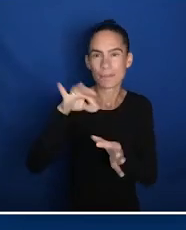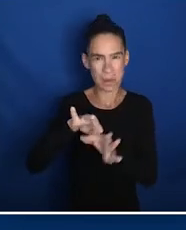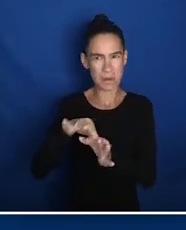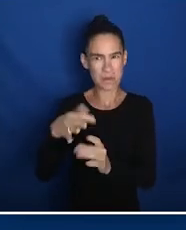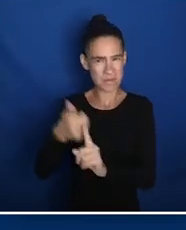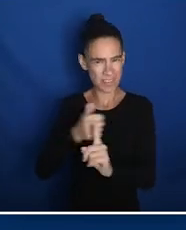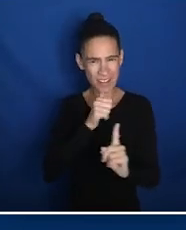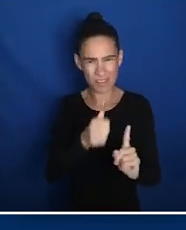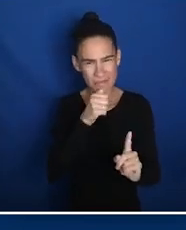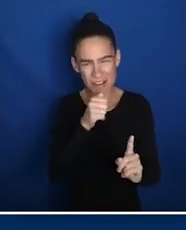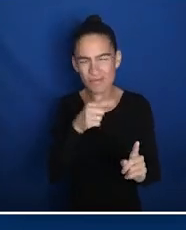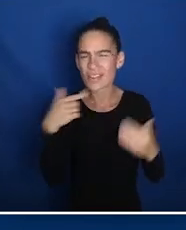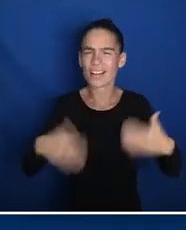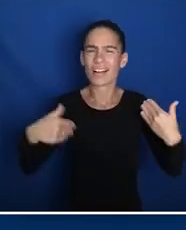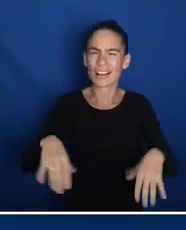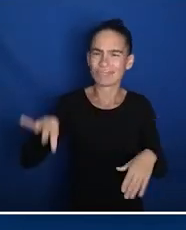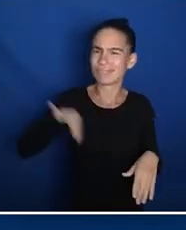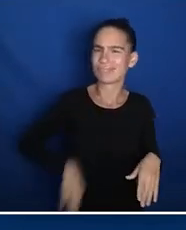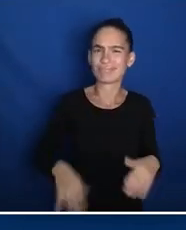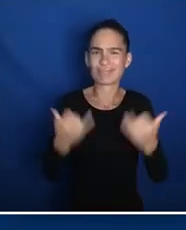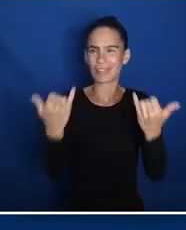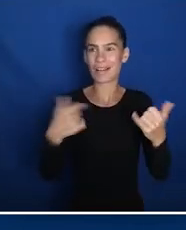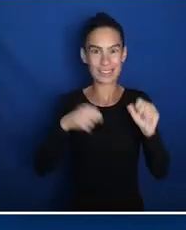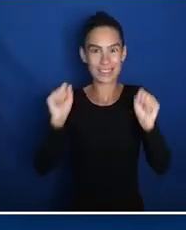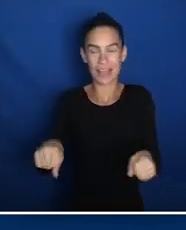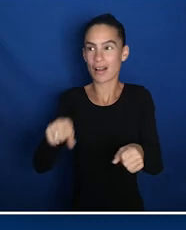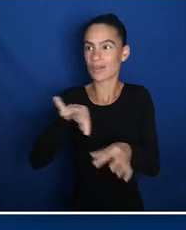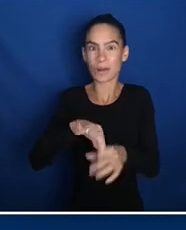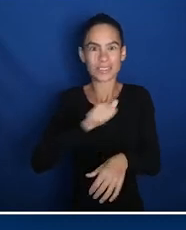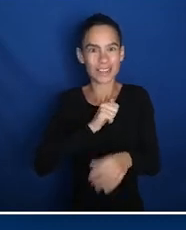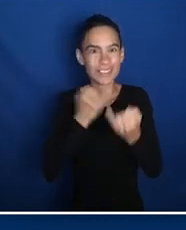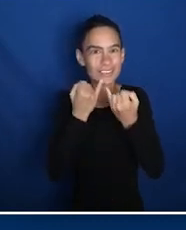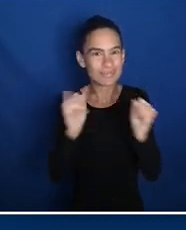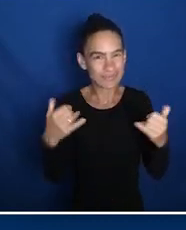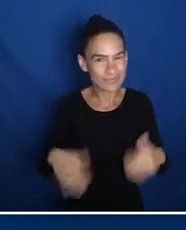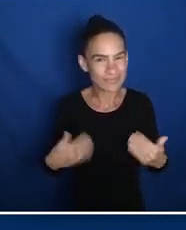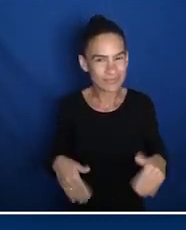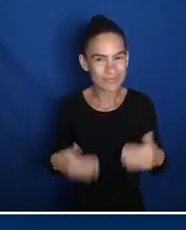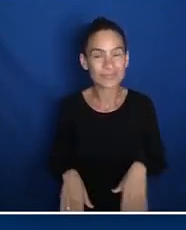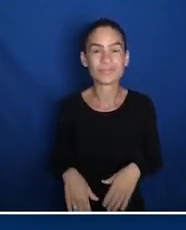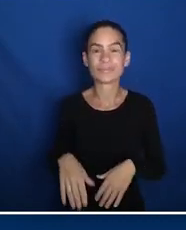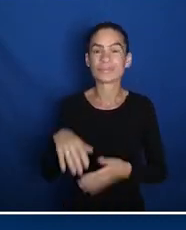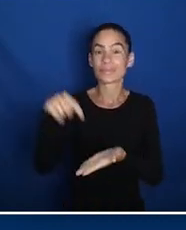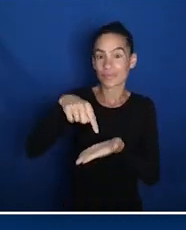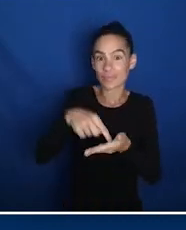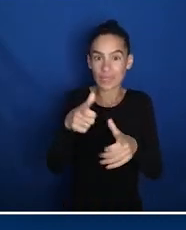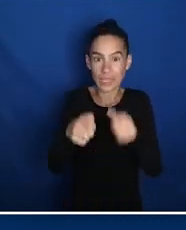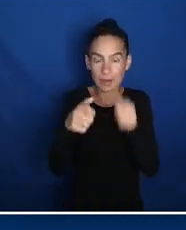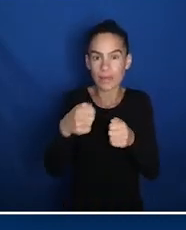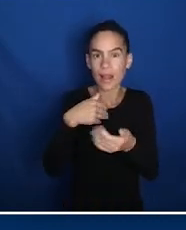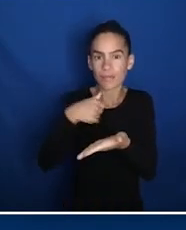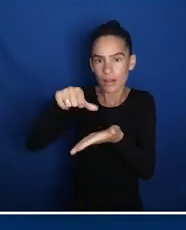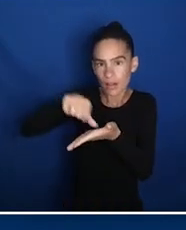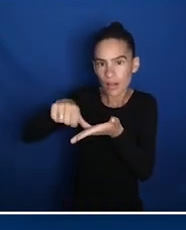very private or discreet. So it's wonderful to be able to have the option of voting on my own. The keypad contains